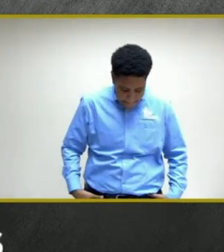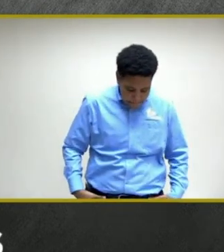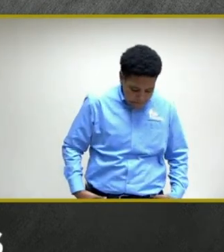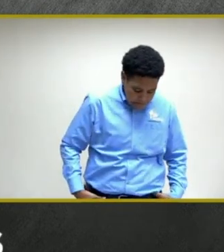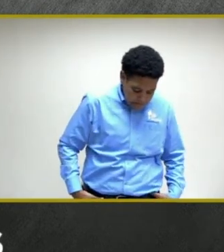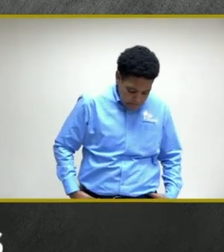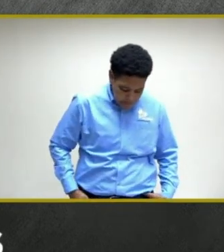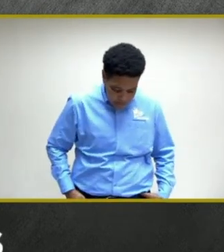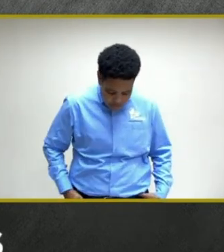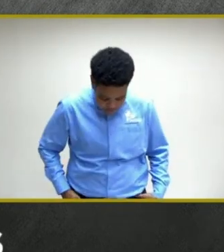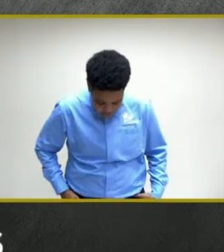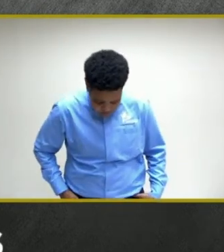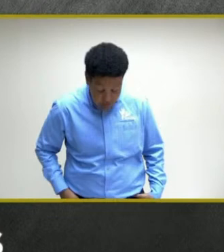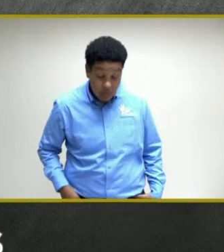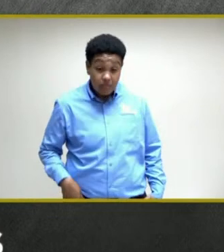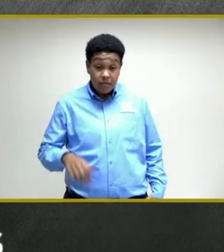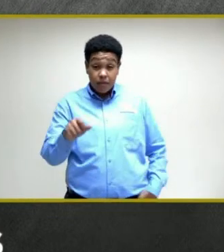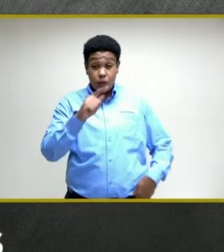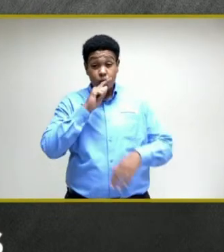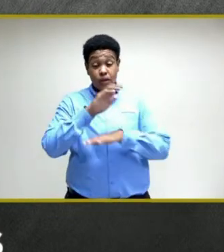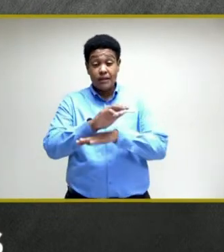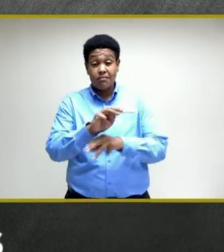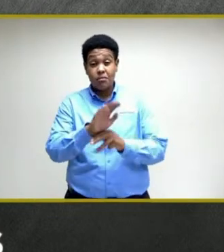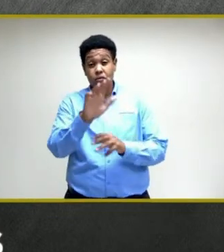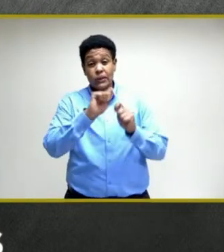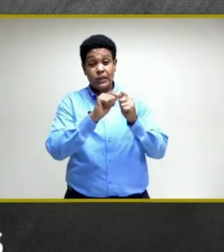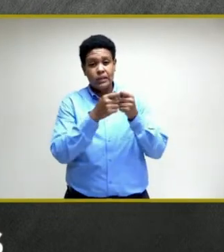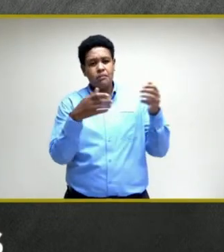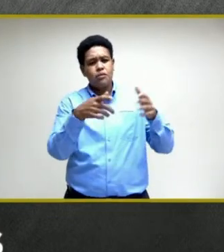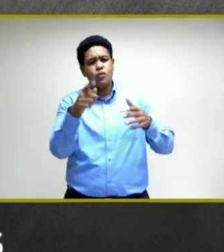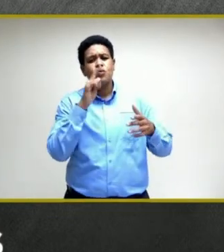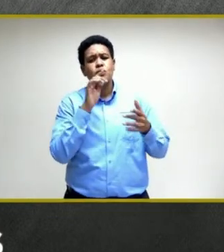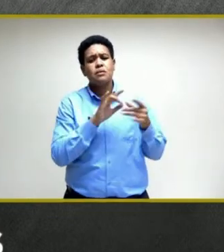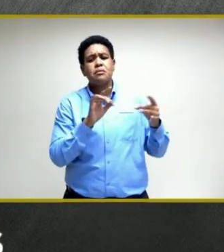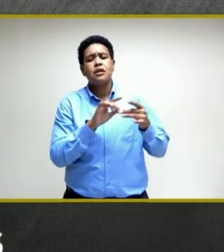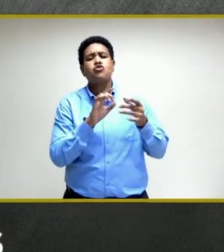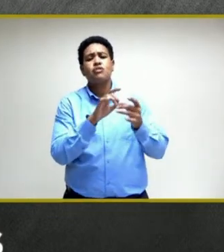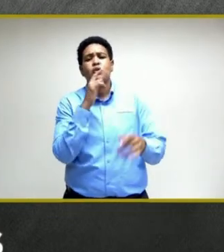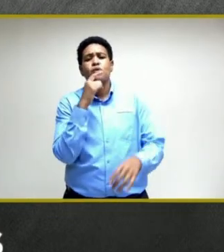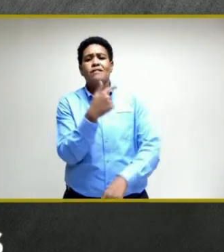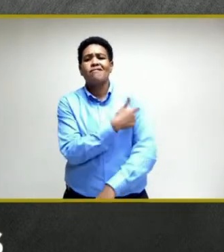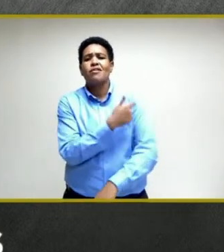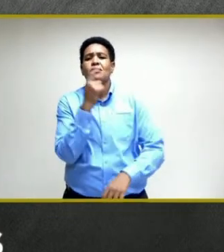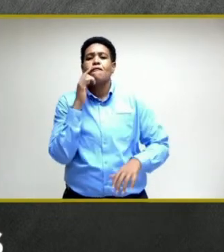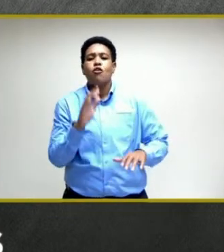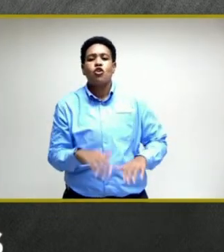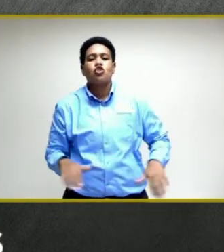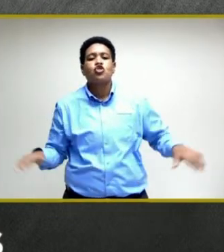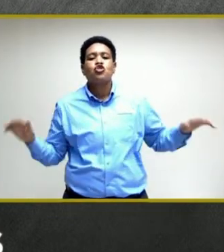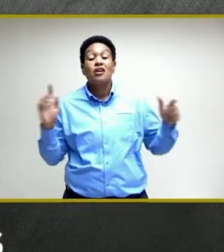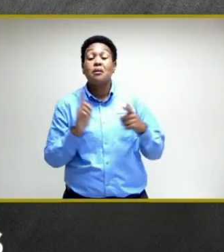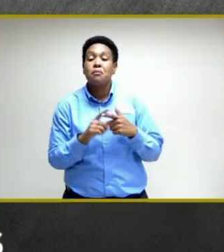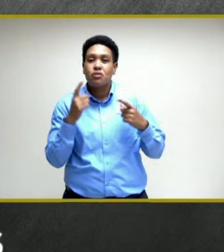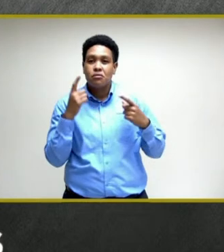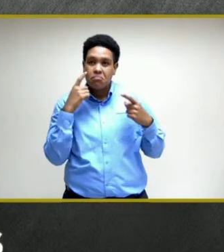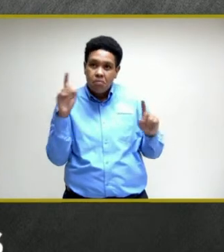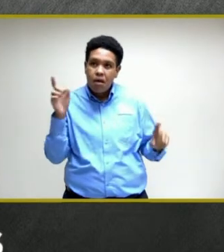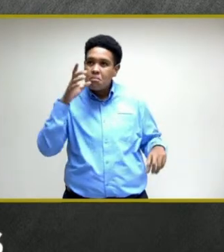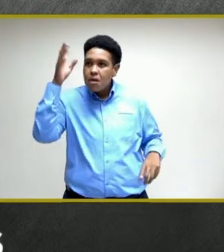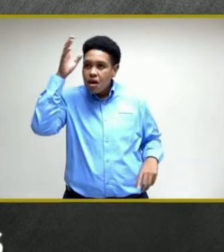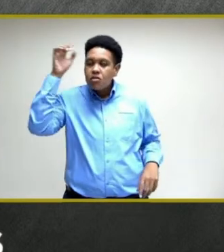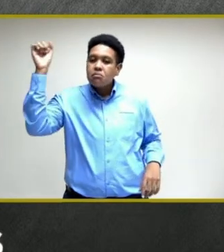as it relates to the vaccination for children and getting parental